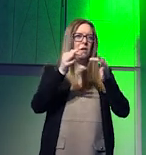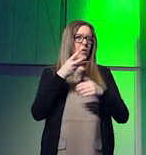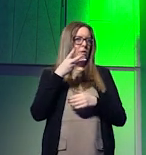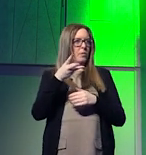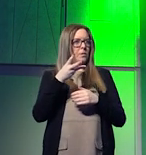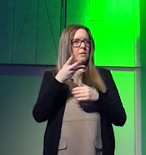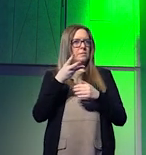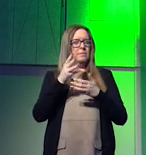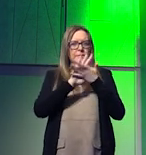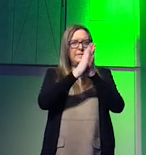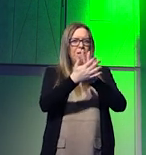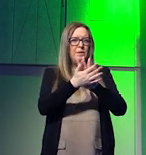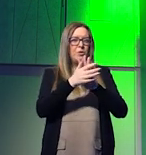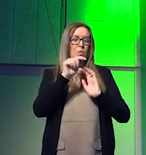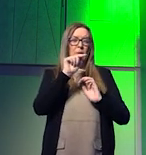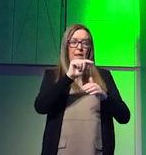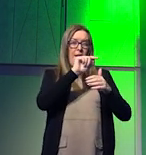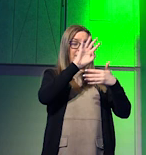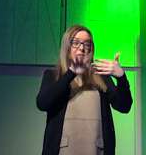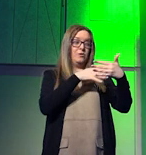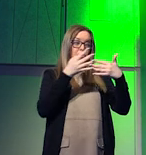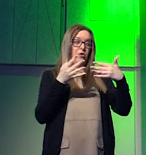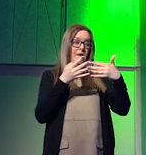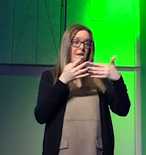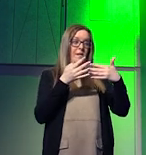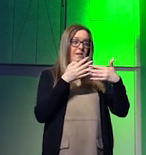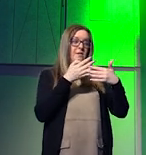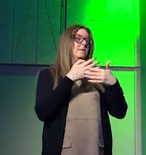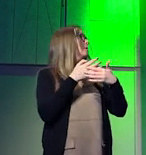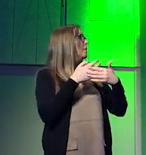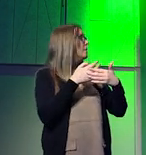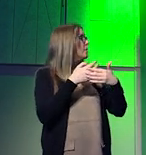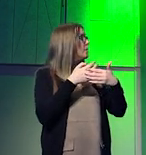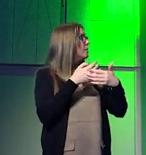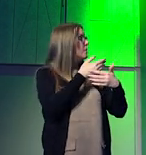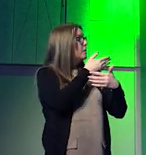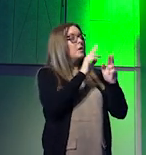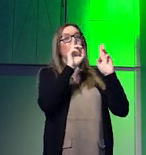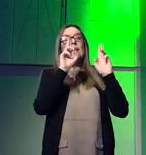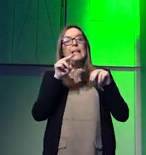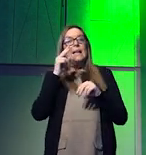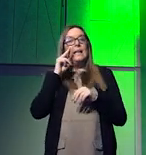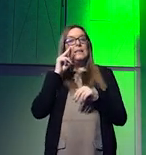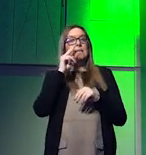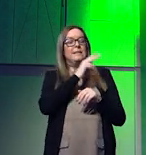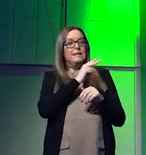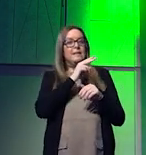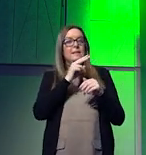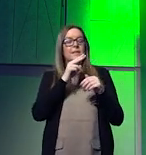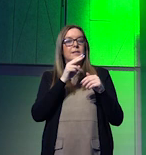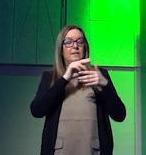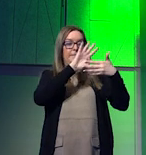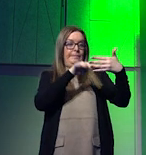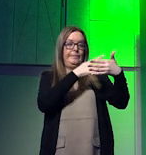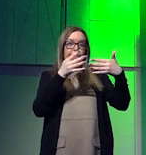this is a chart showing you um the level the decrease in sea in um antarctic